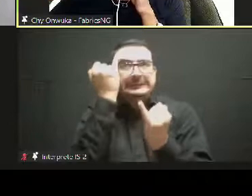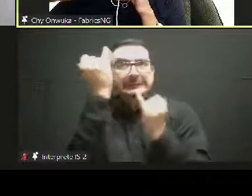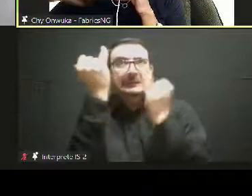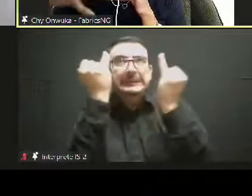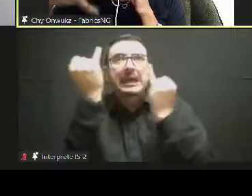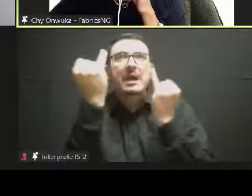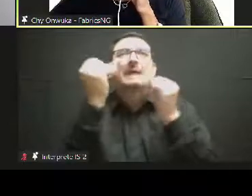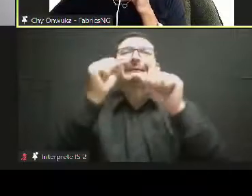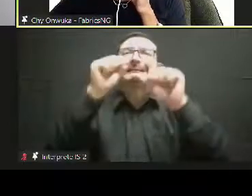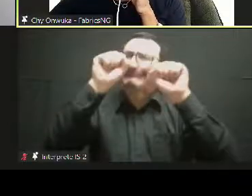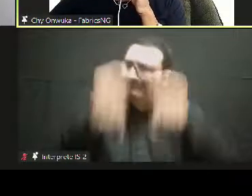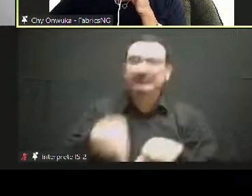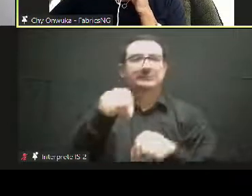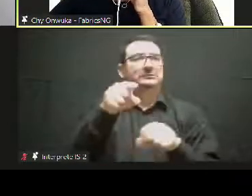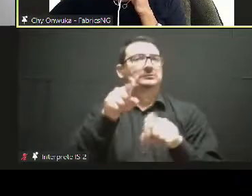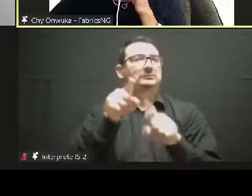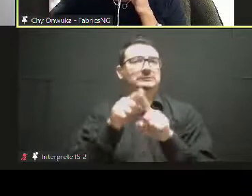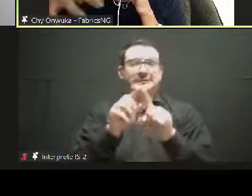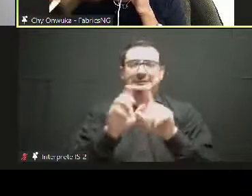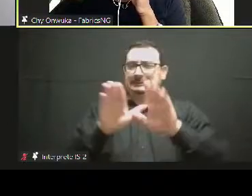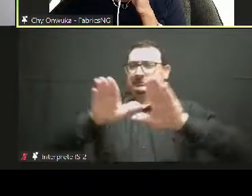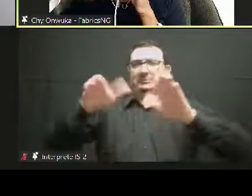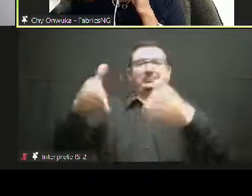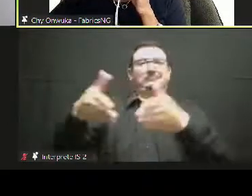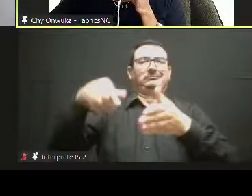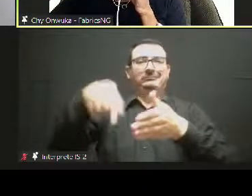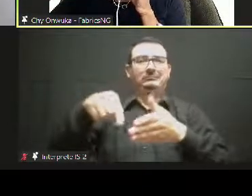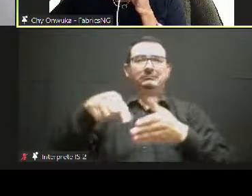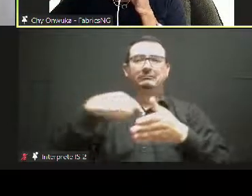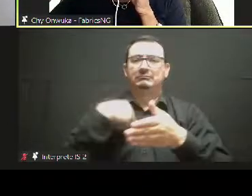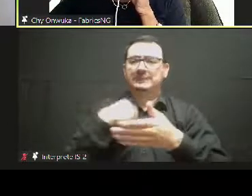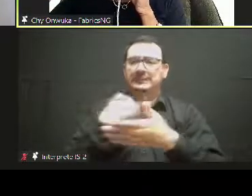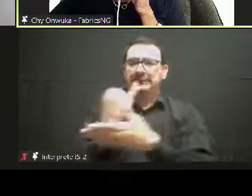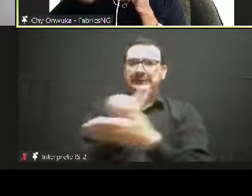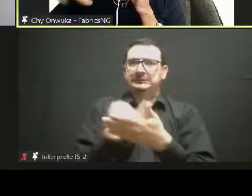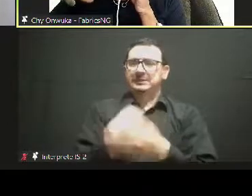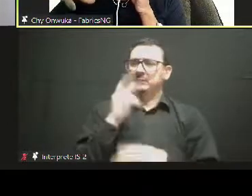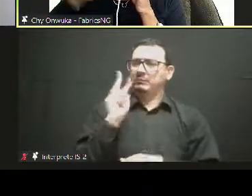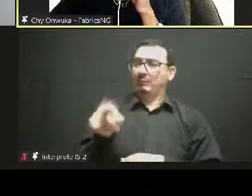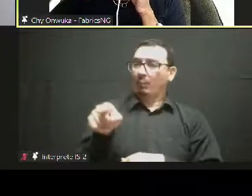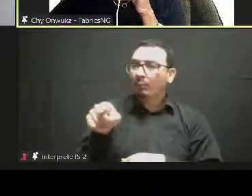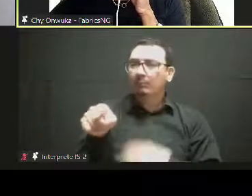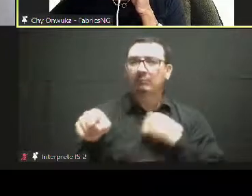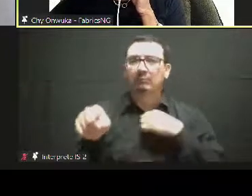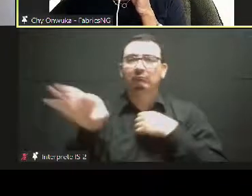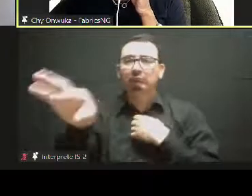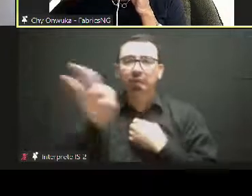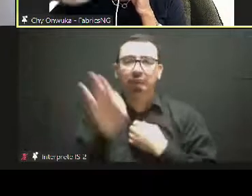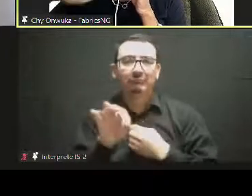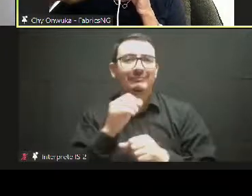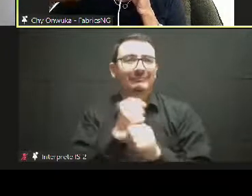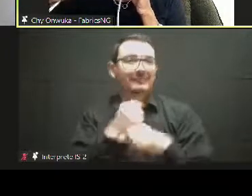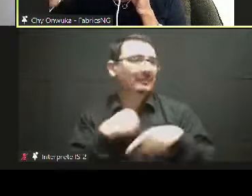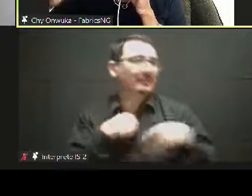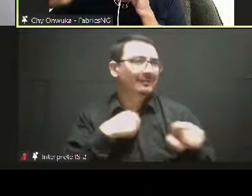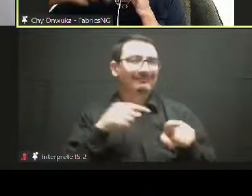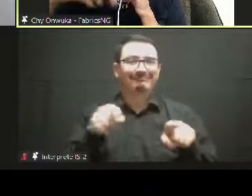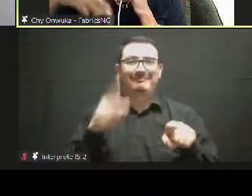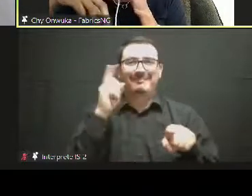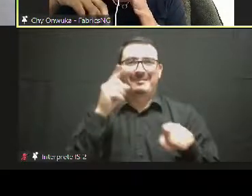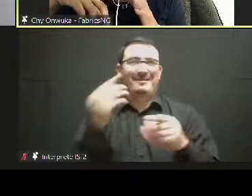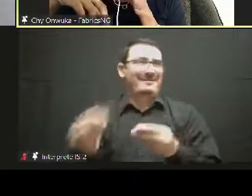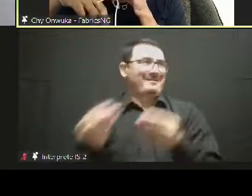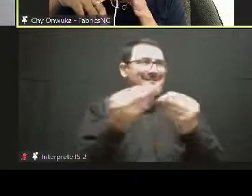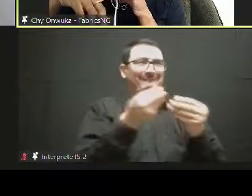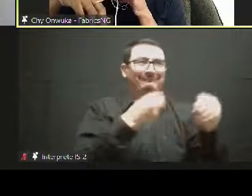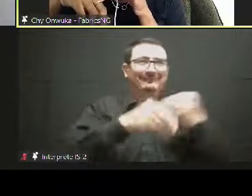data-driven, and seamless. And then finally, of course, increasing individualization using sustainable and cost-effective solutions, like